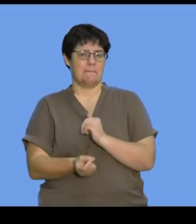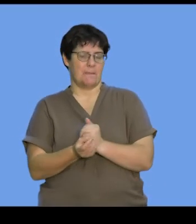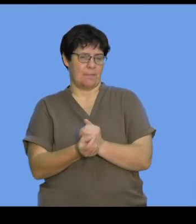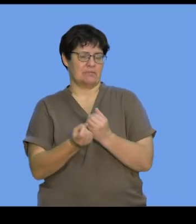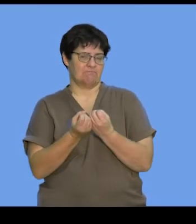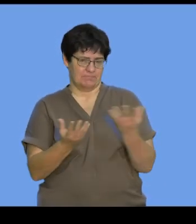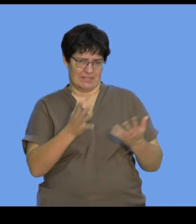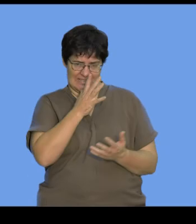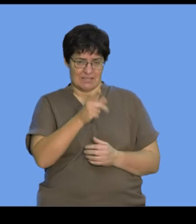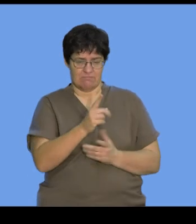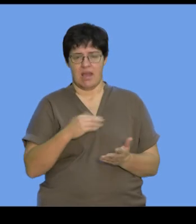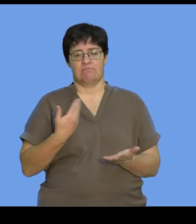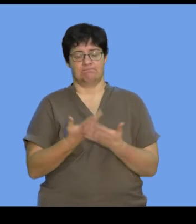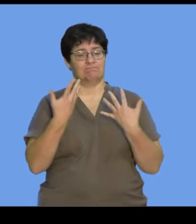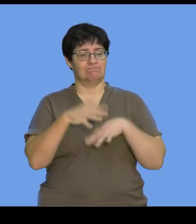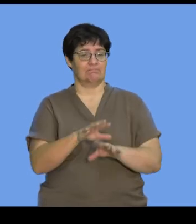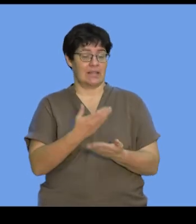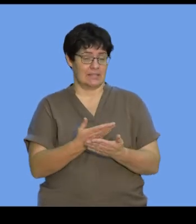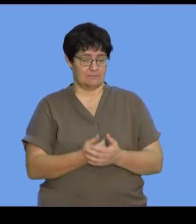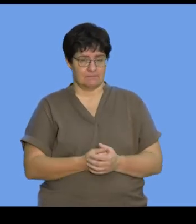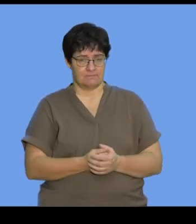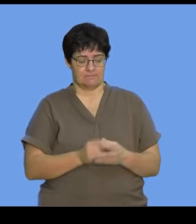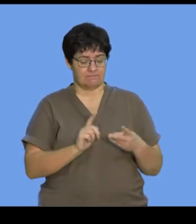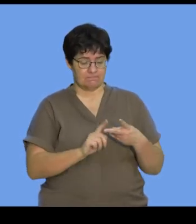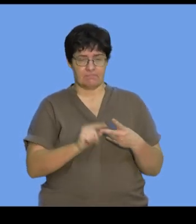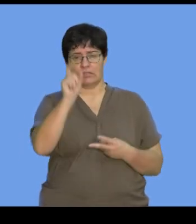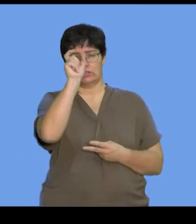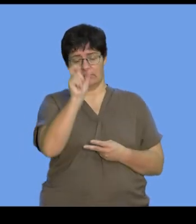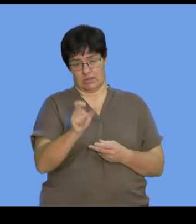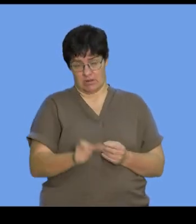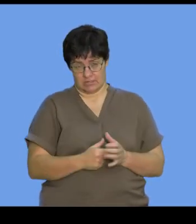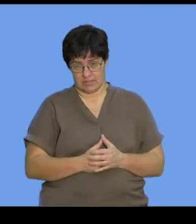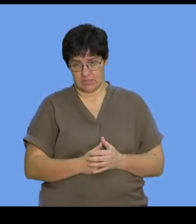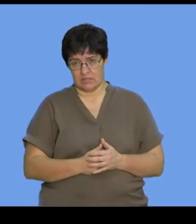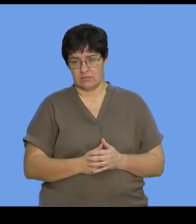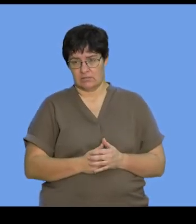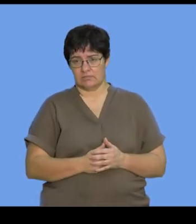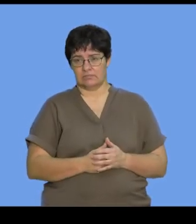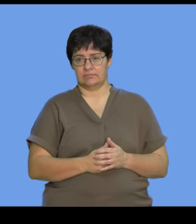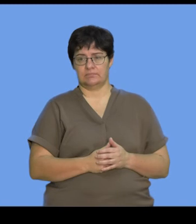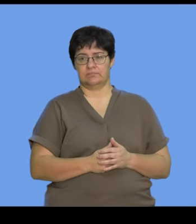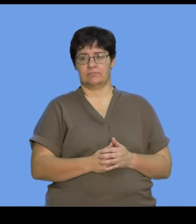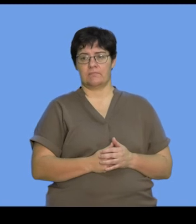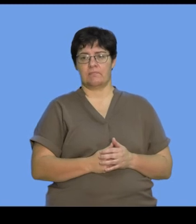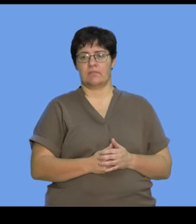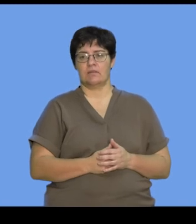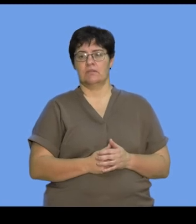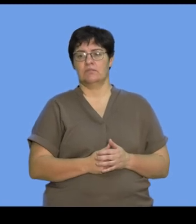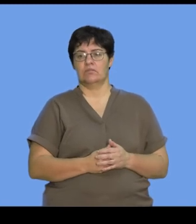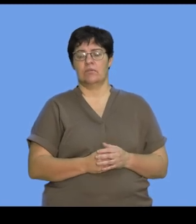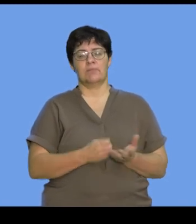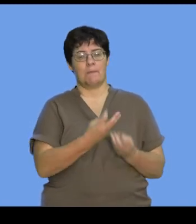which you should be able to apply. Let's go into some terminology in terms of that we've just gone through in this segment.